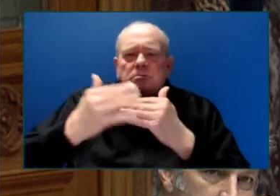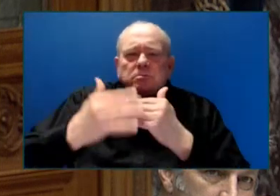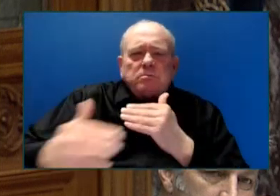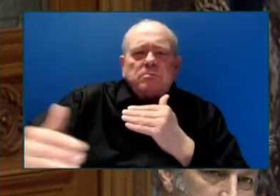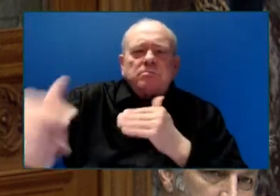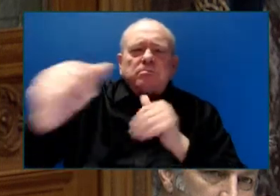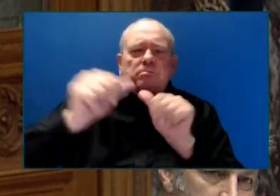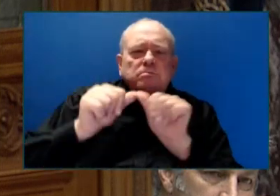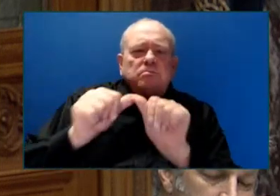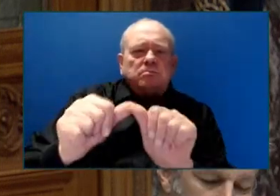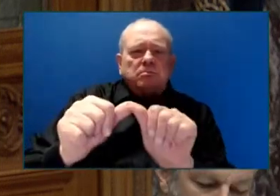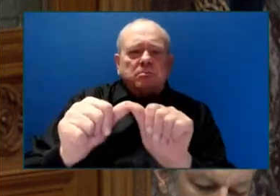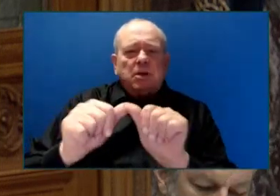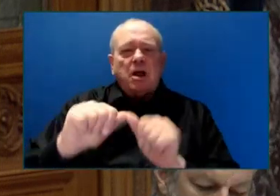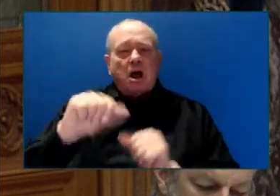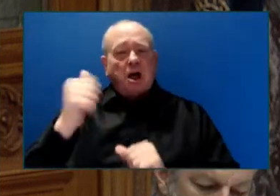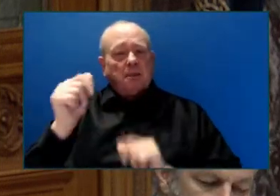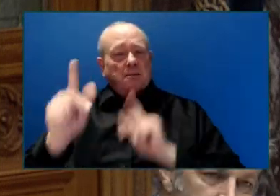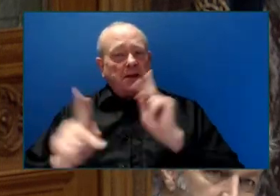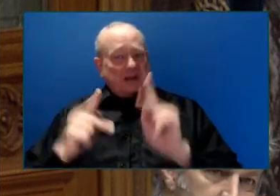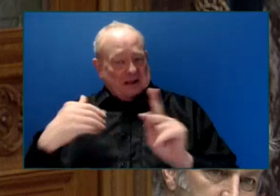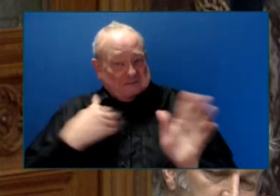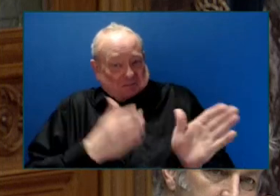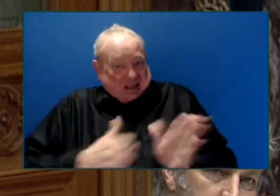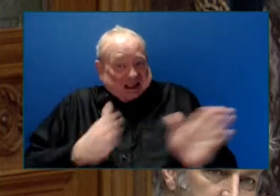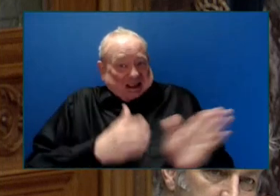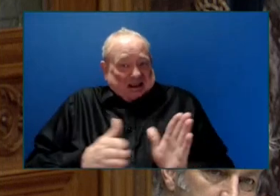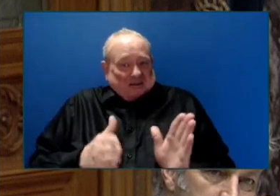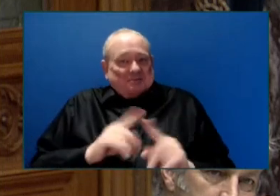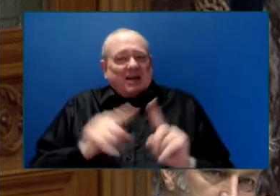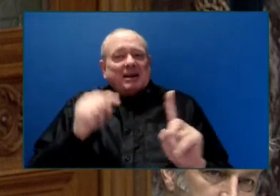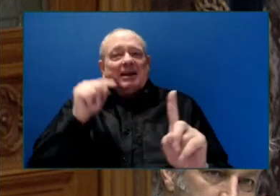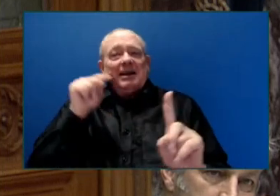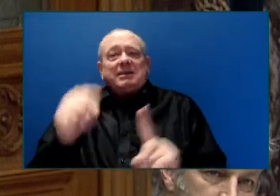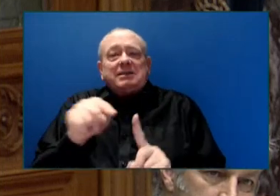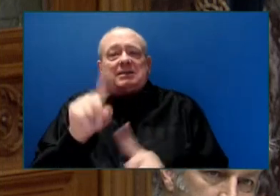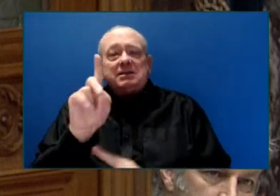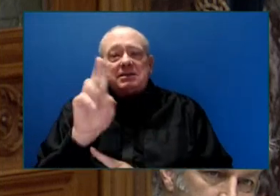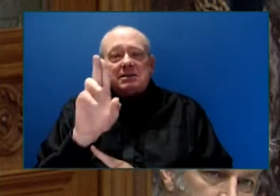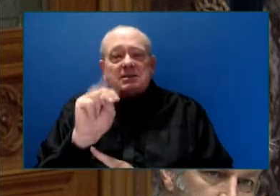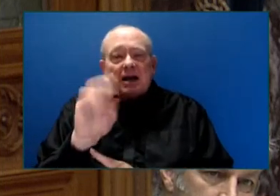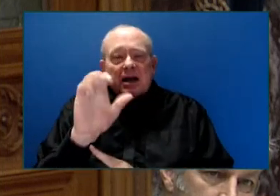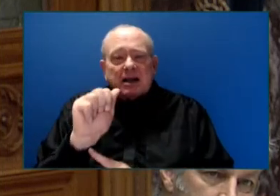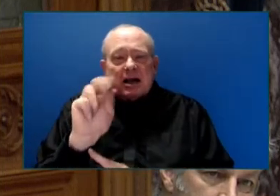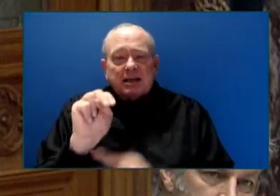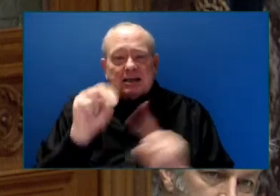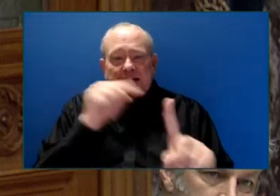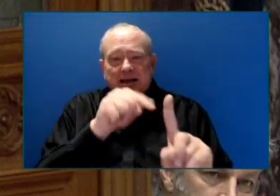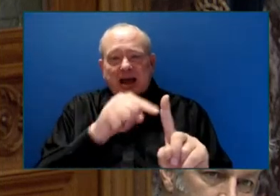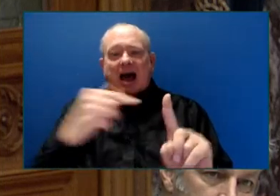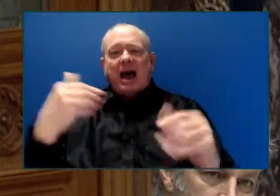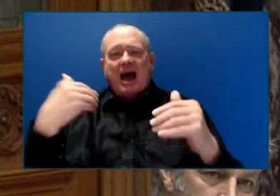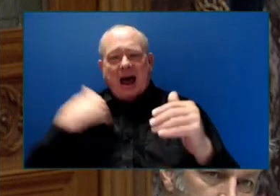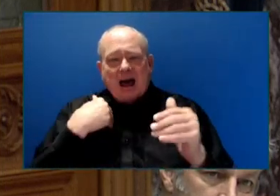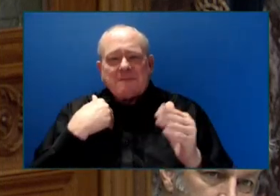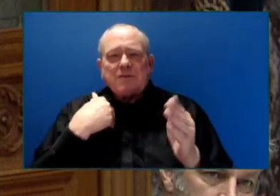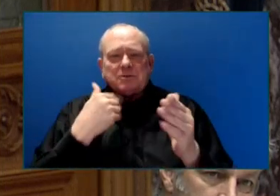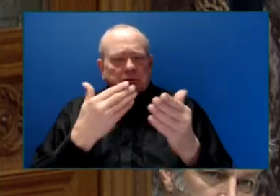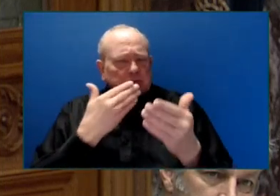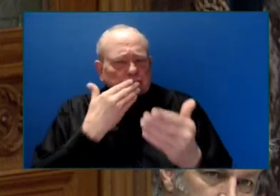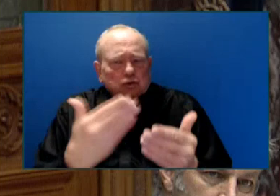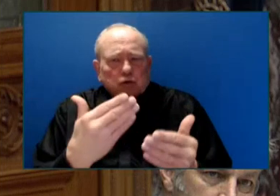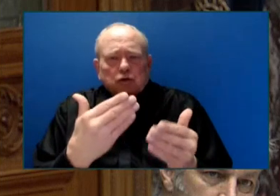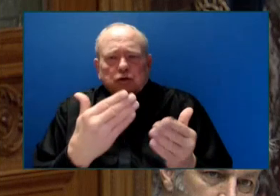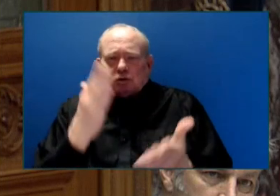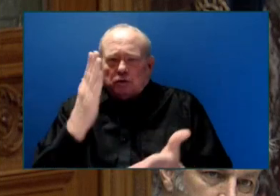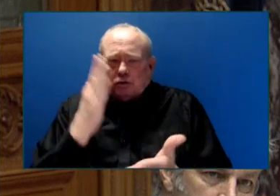support for the most vulnerable people. People get their own space to call home, a door that locks. They get mental, physical and